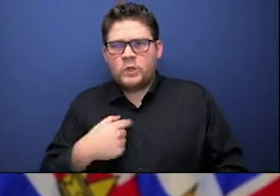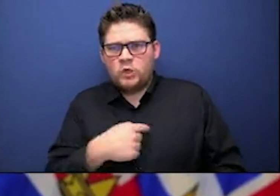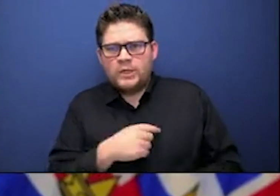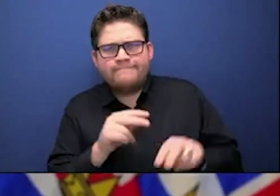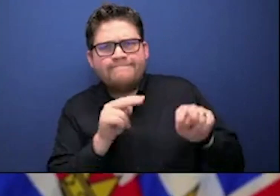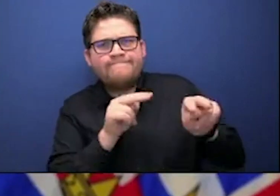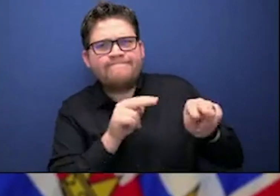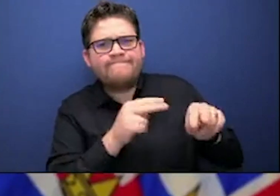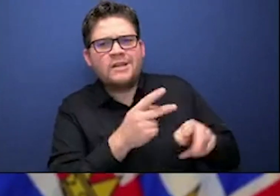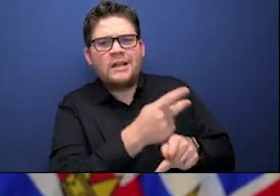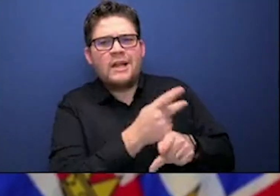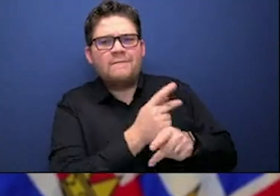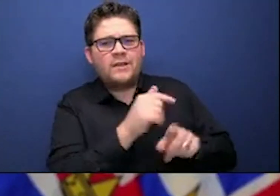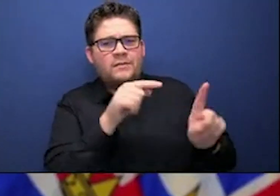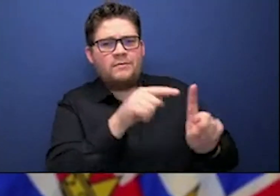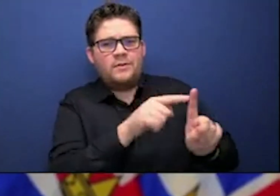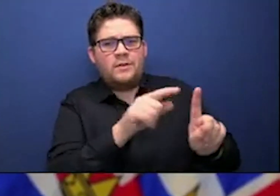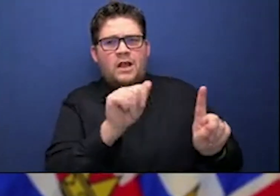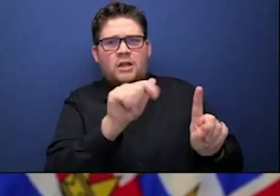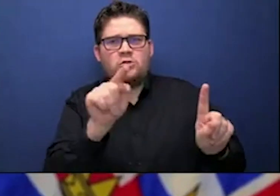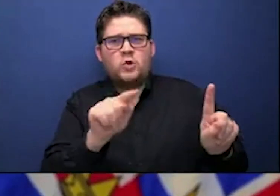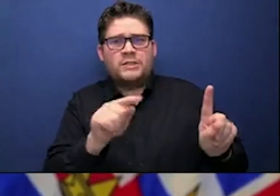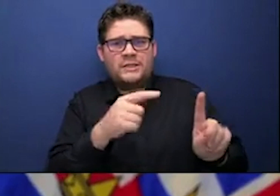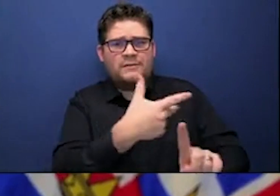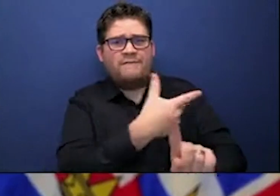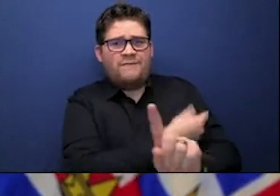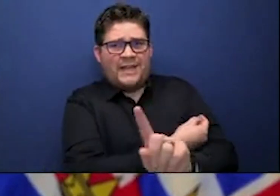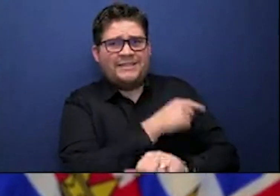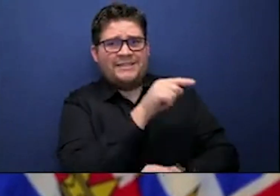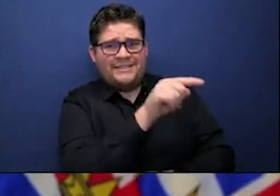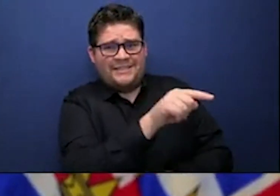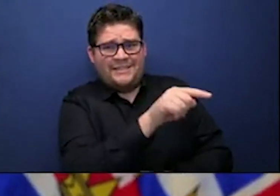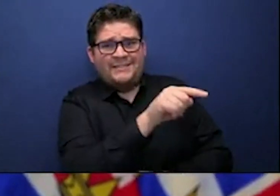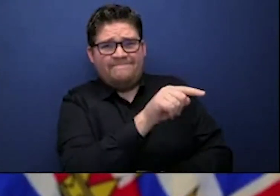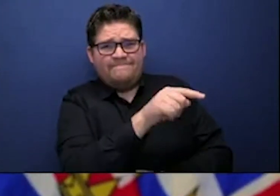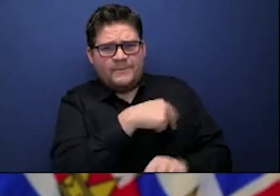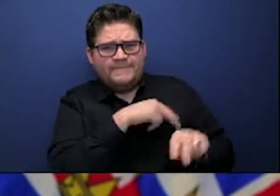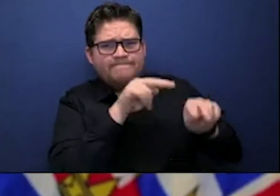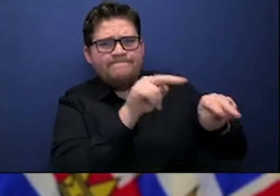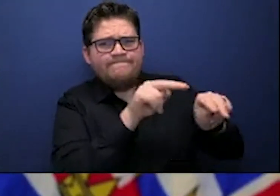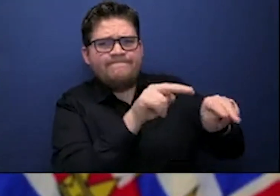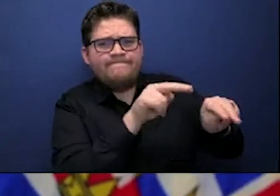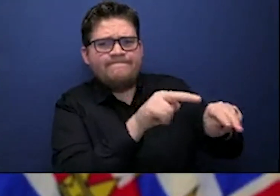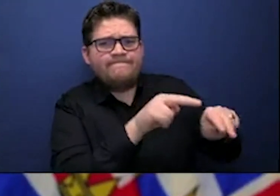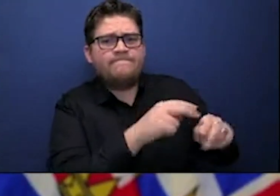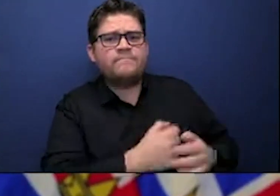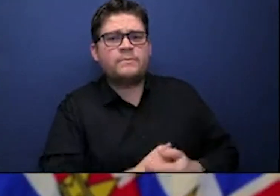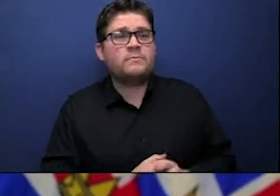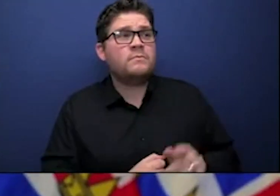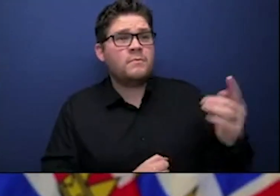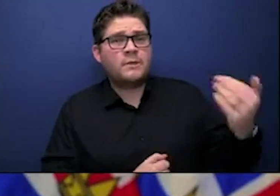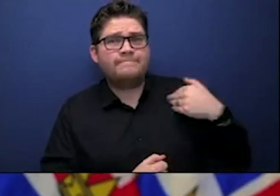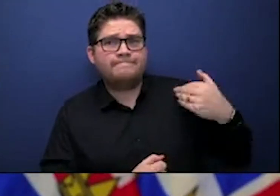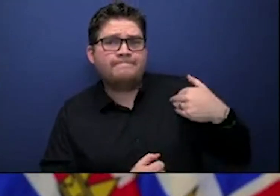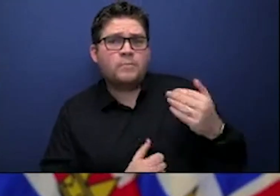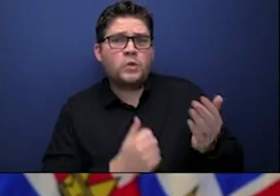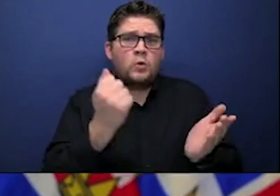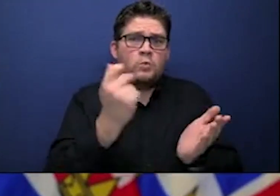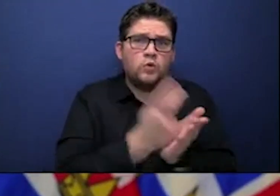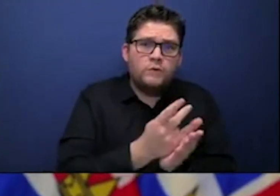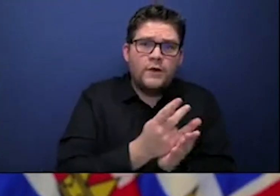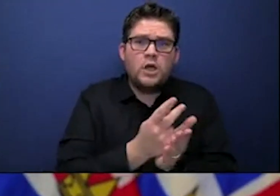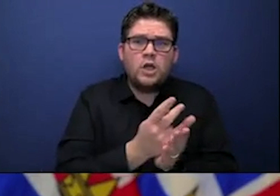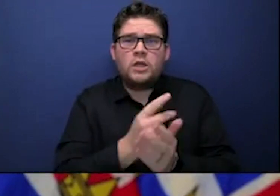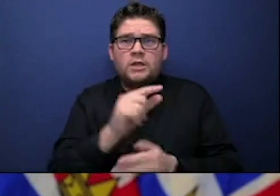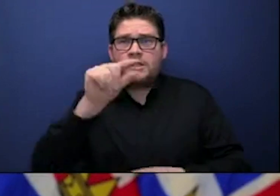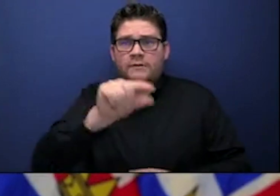AstraZeneca vaccine has submitted for a notice of compliance with Health Canada, and they are continuing to review and